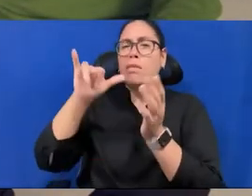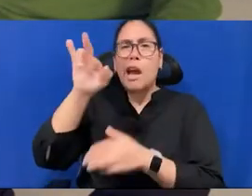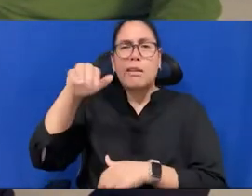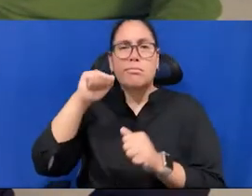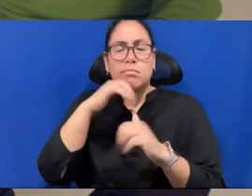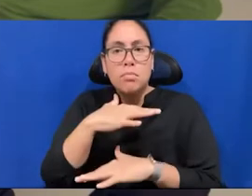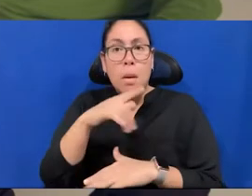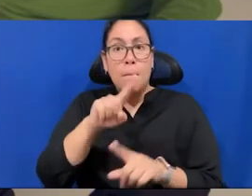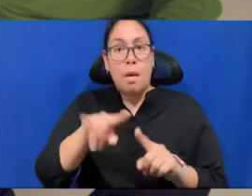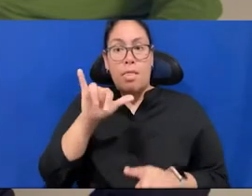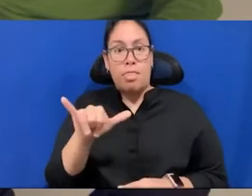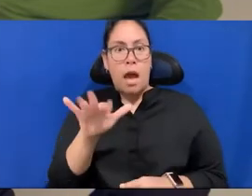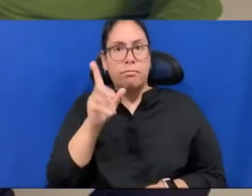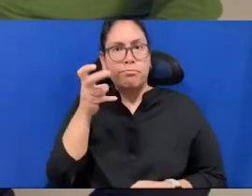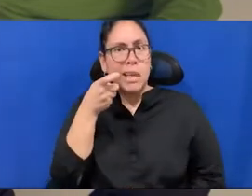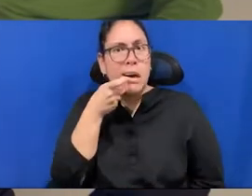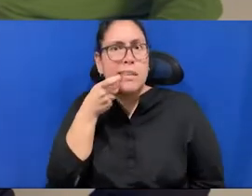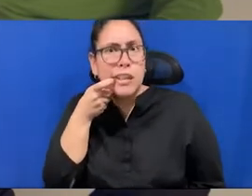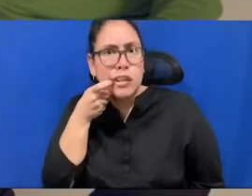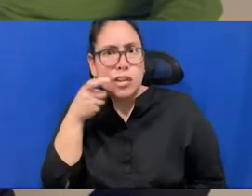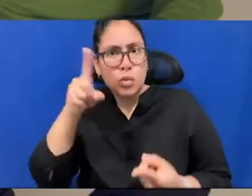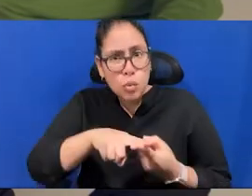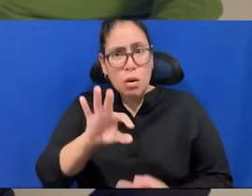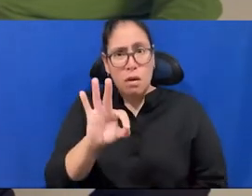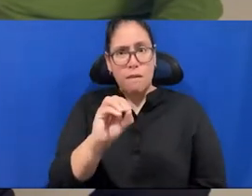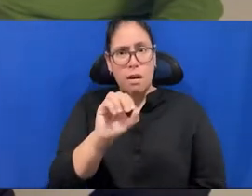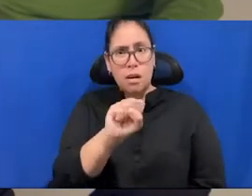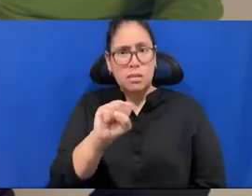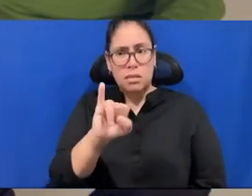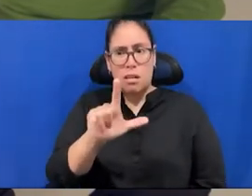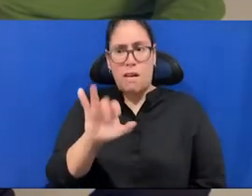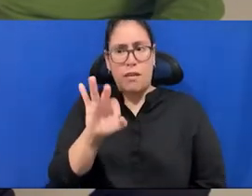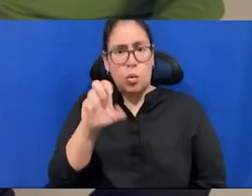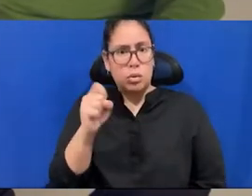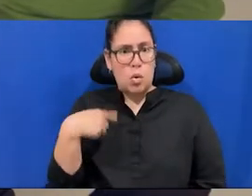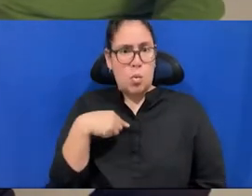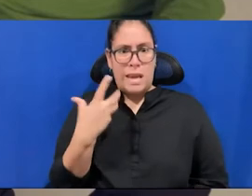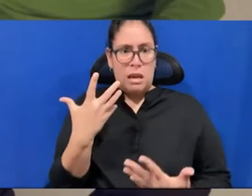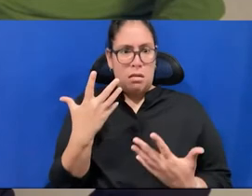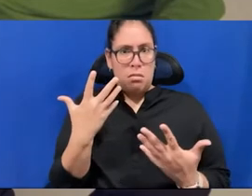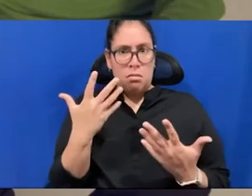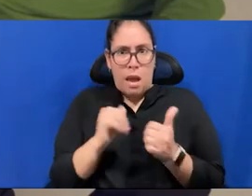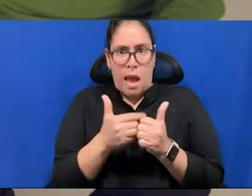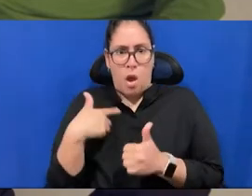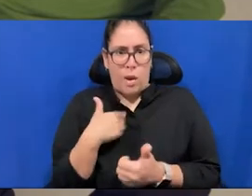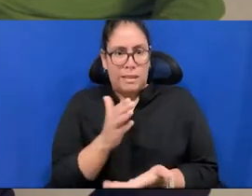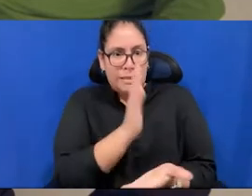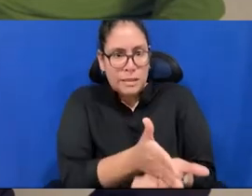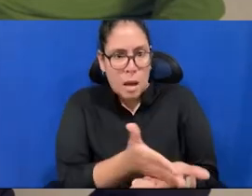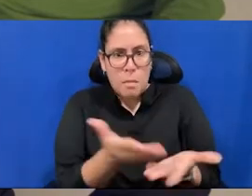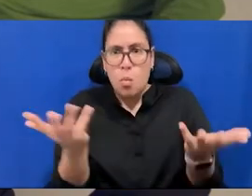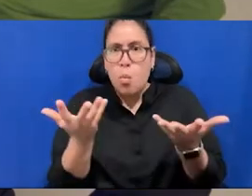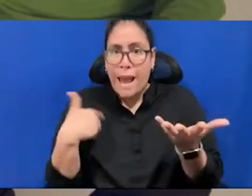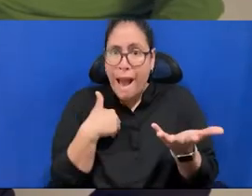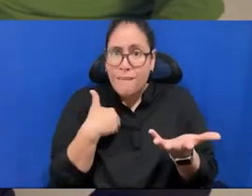that it seems, and we have the cure, you know, stop burning so much and, and somehow this inability, you know, from, from